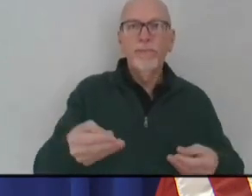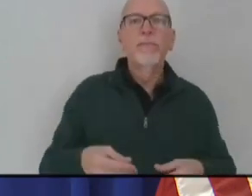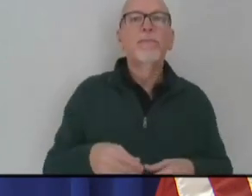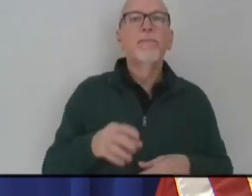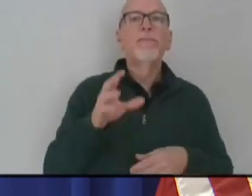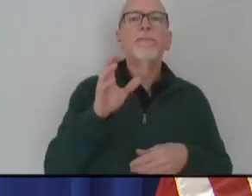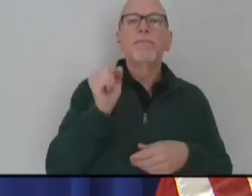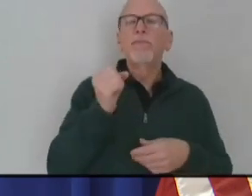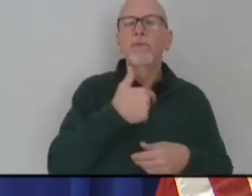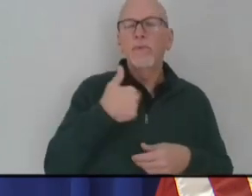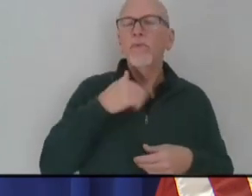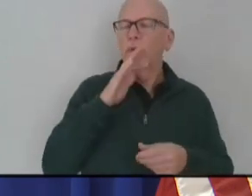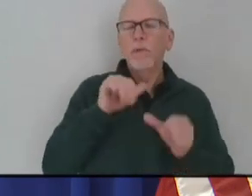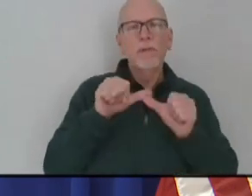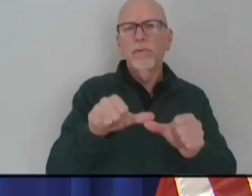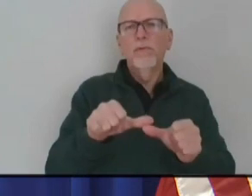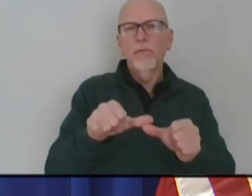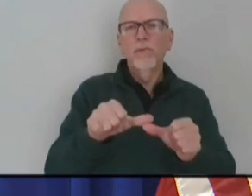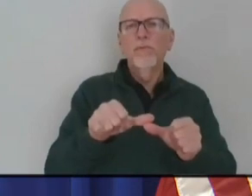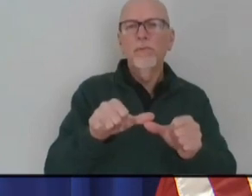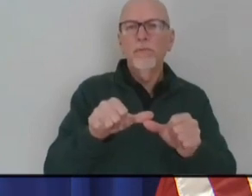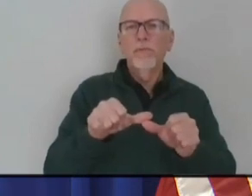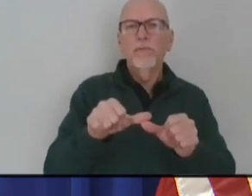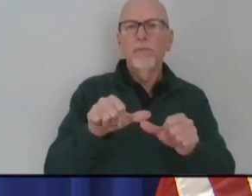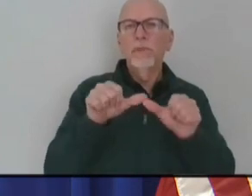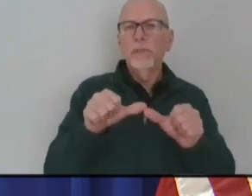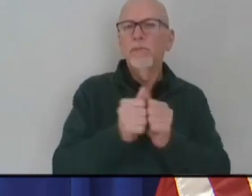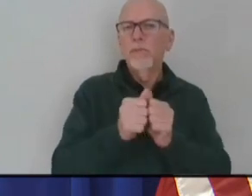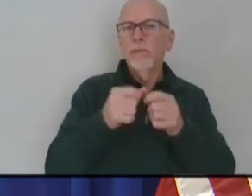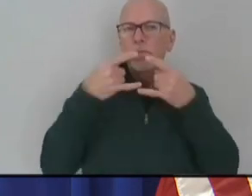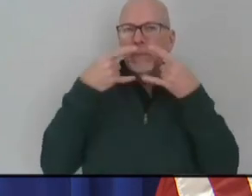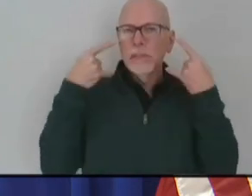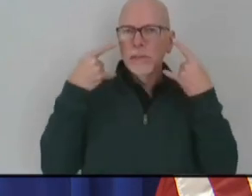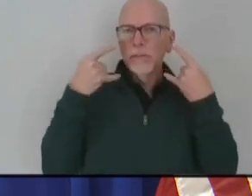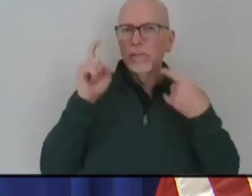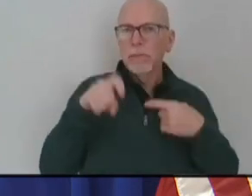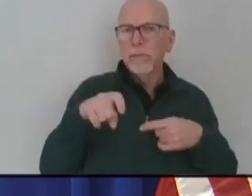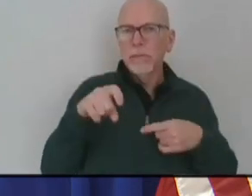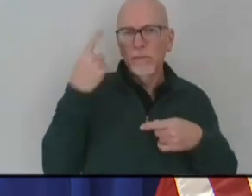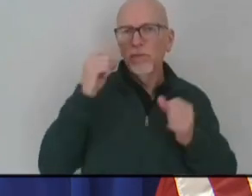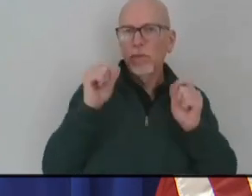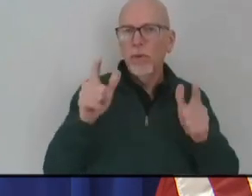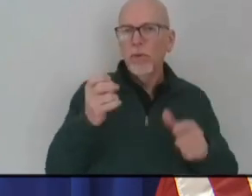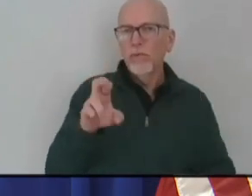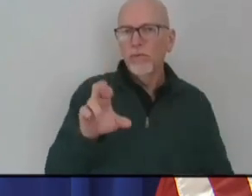continue to be in effect, face coverings for all Hoosiers.